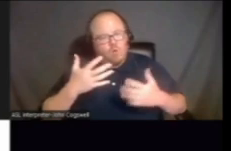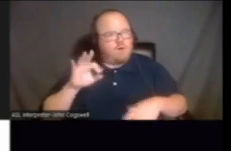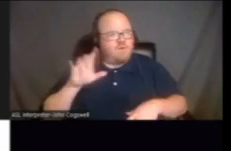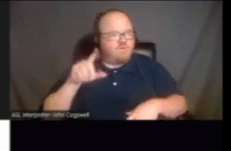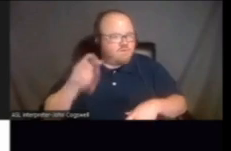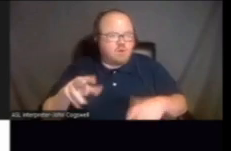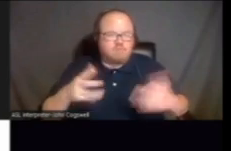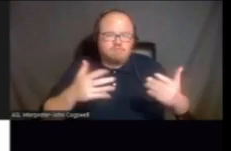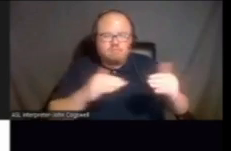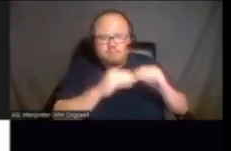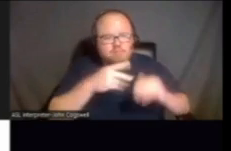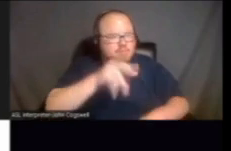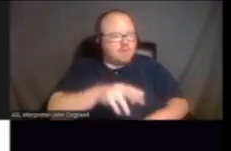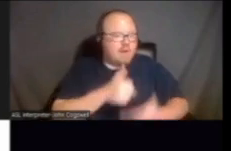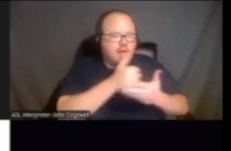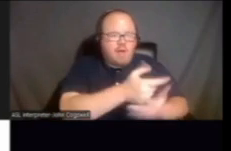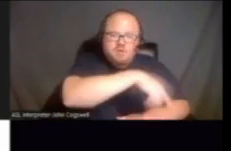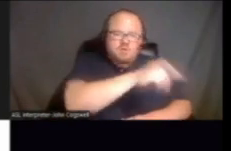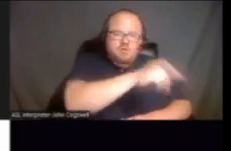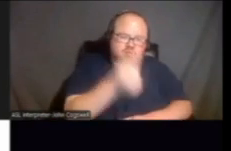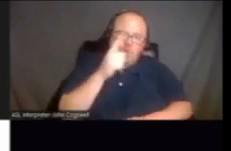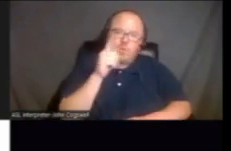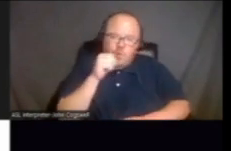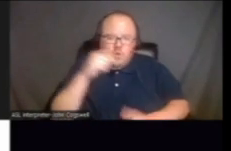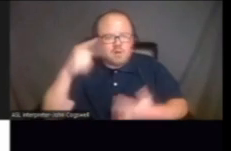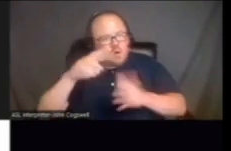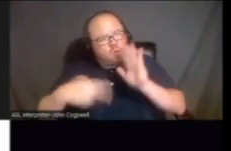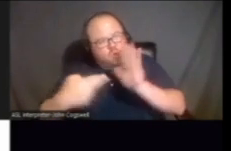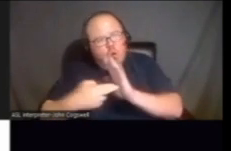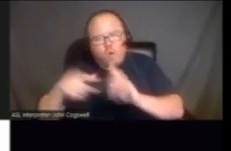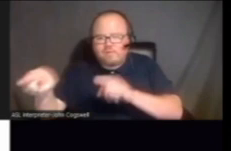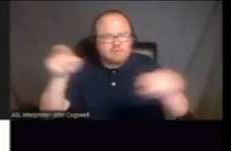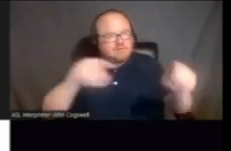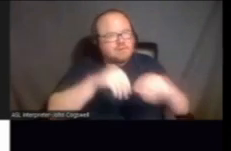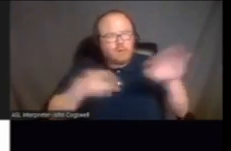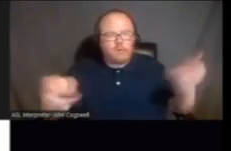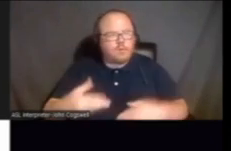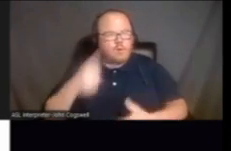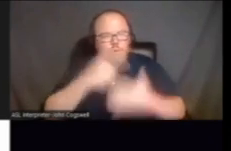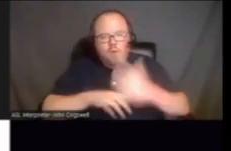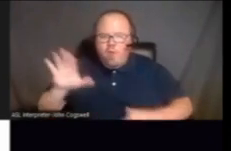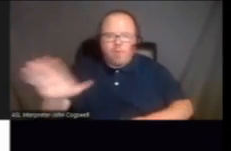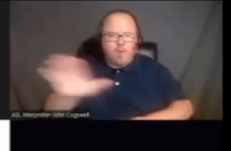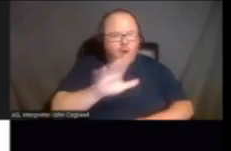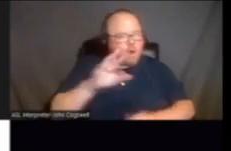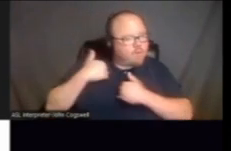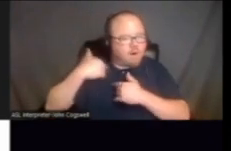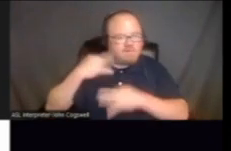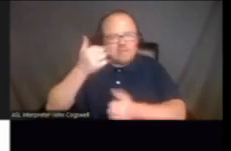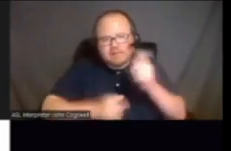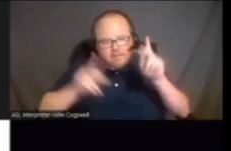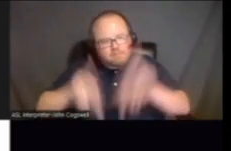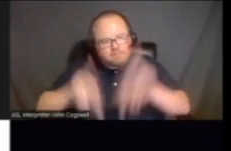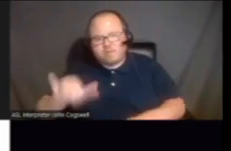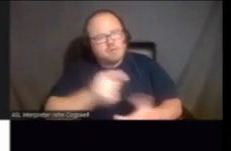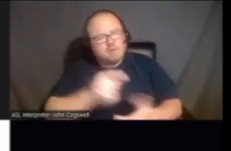And helping our peers understand who's who in the room, you know, what the responsibilities are of each person, just like in